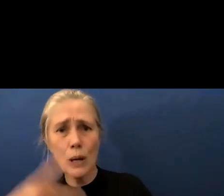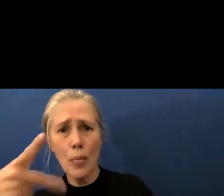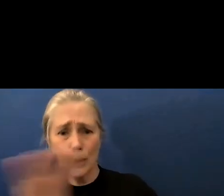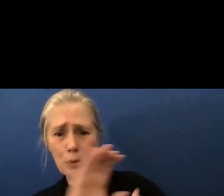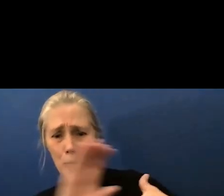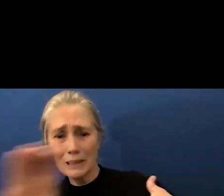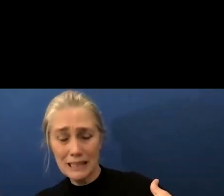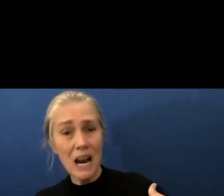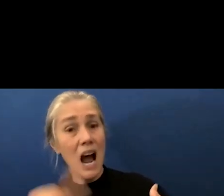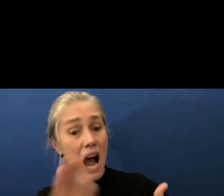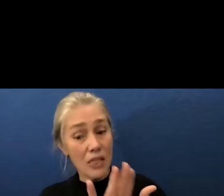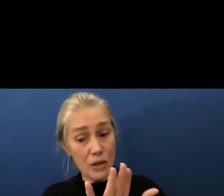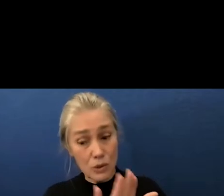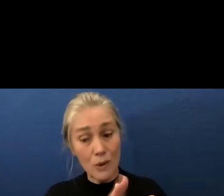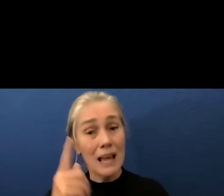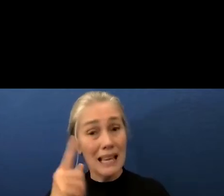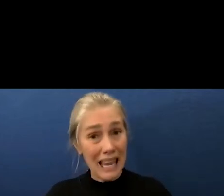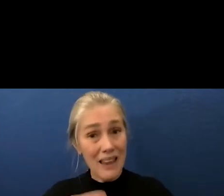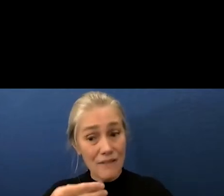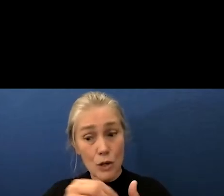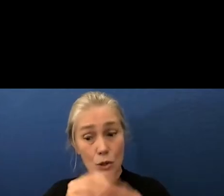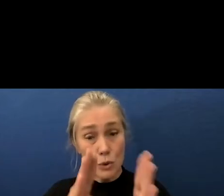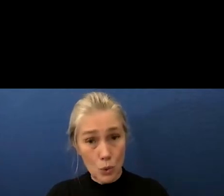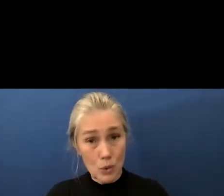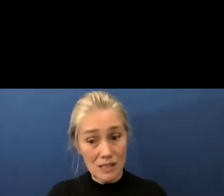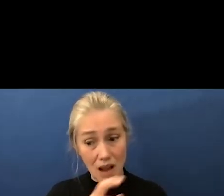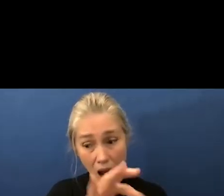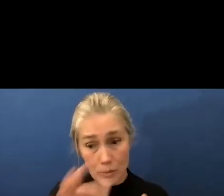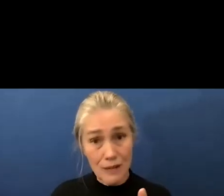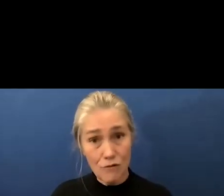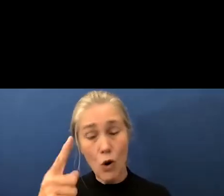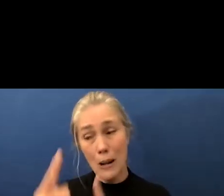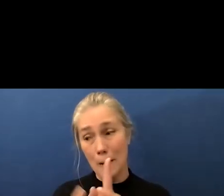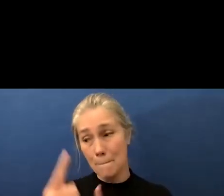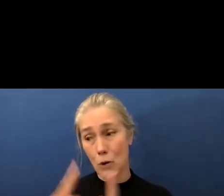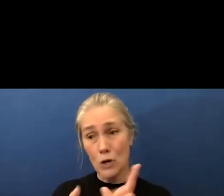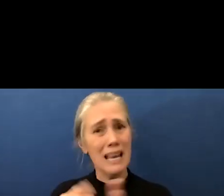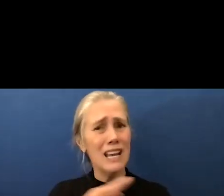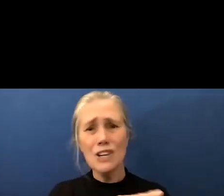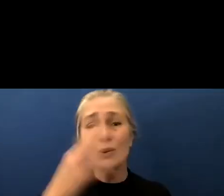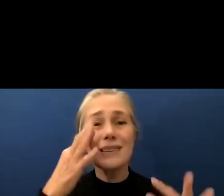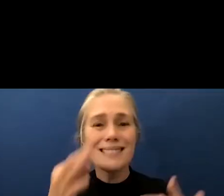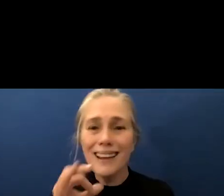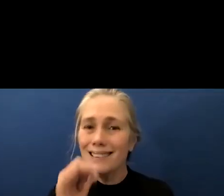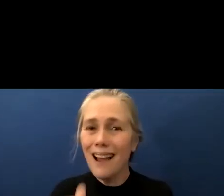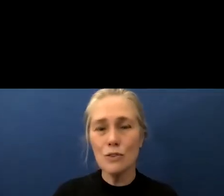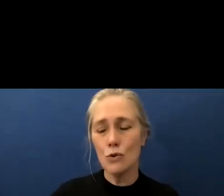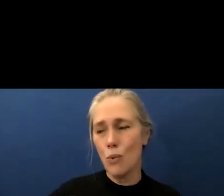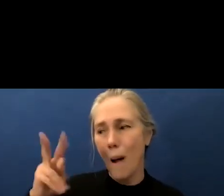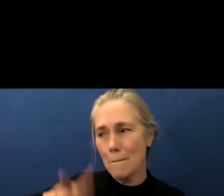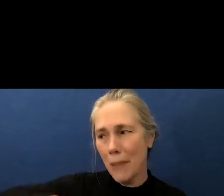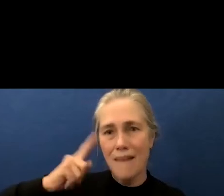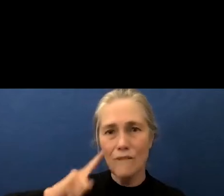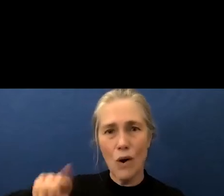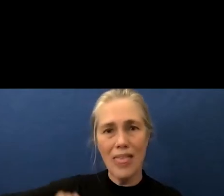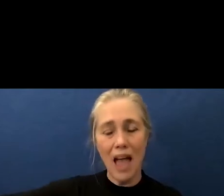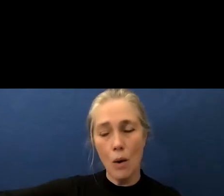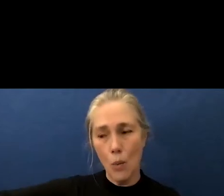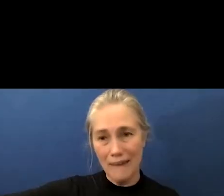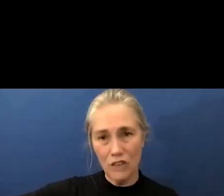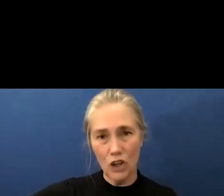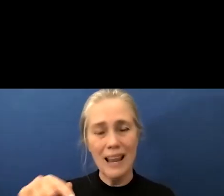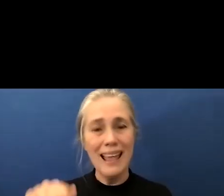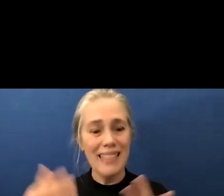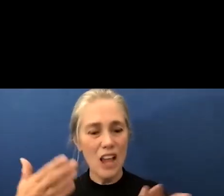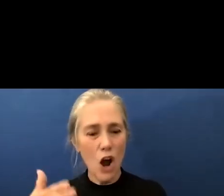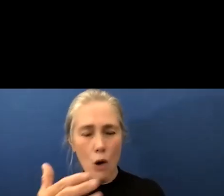the option for in-person learning this board decided not to even apply for the waiver their inaction compiled the already poll results